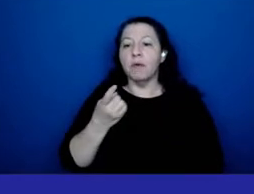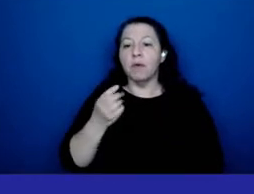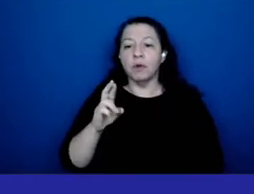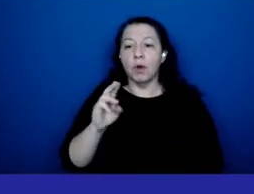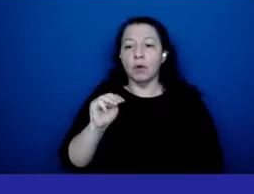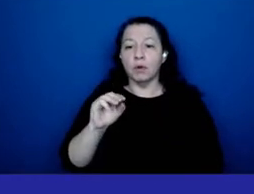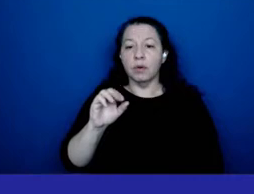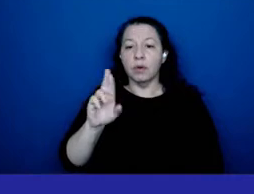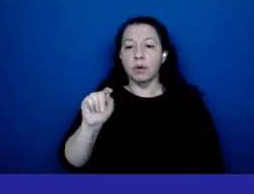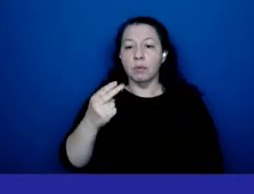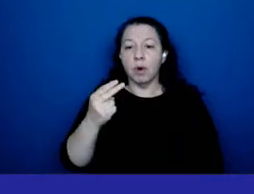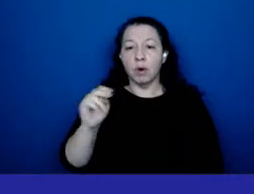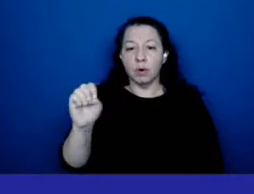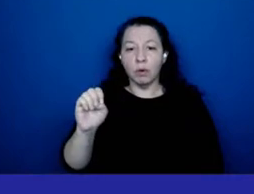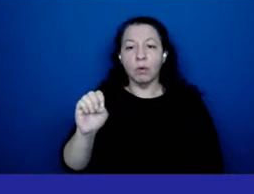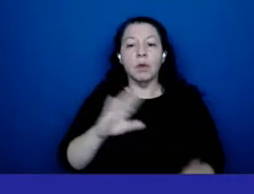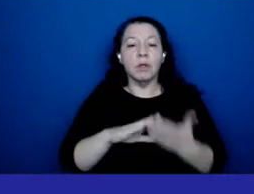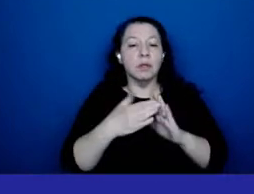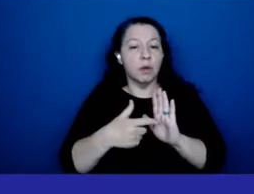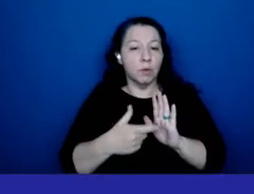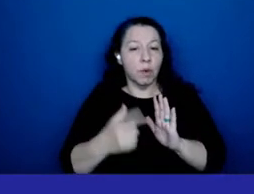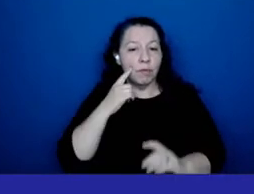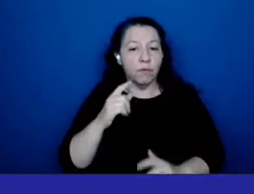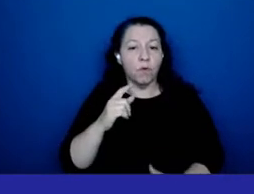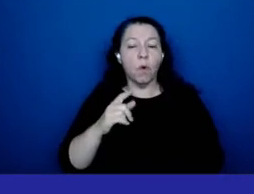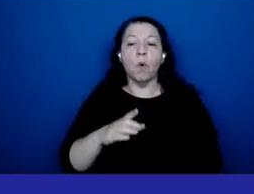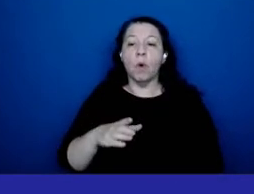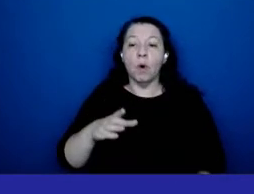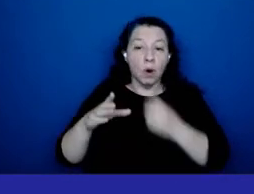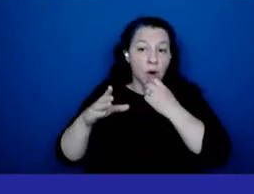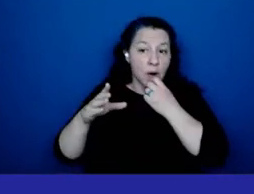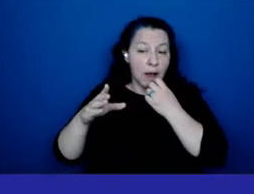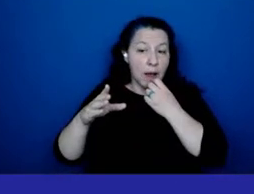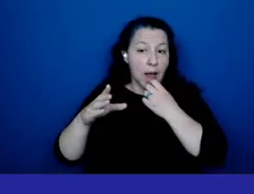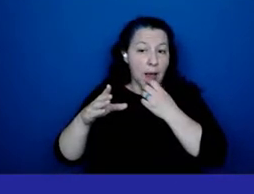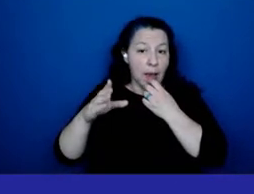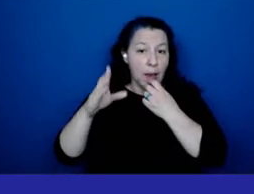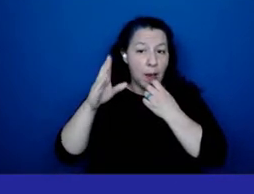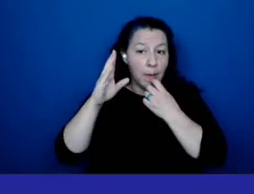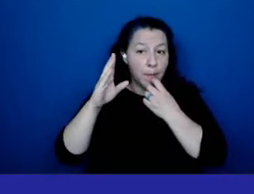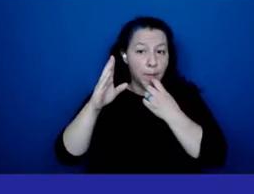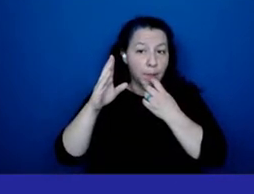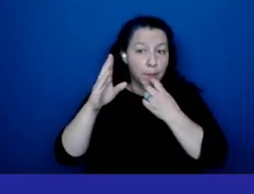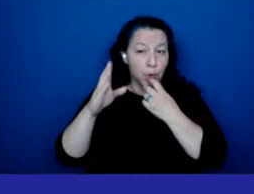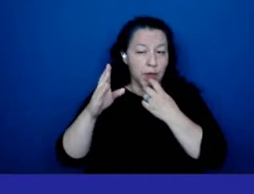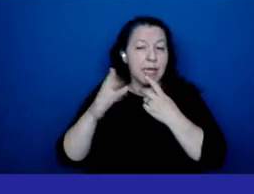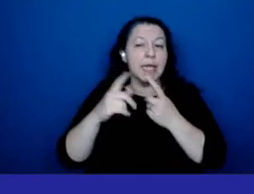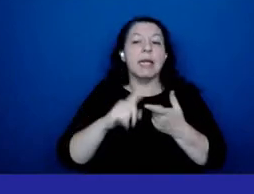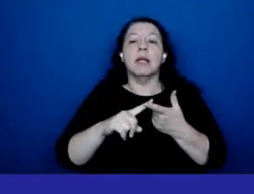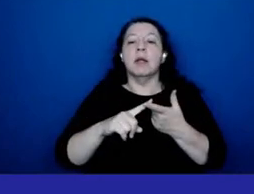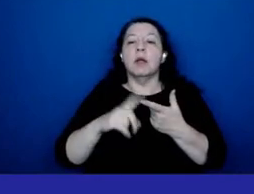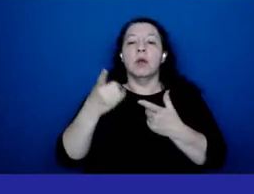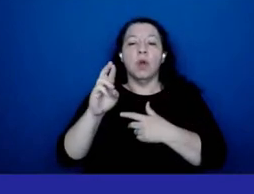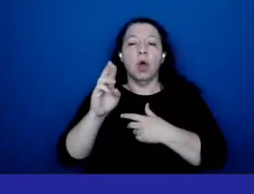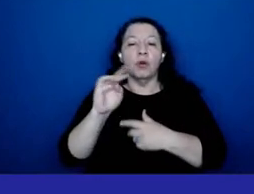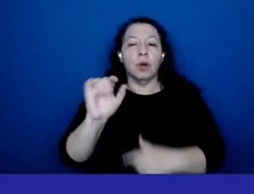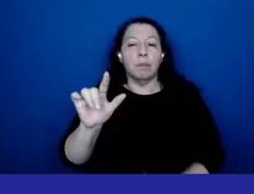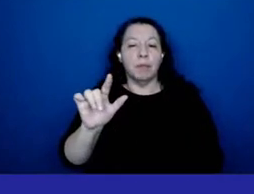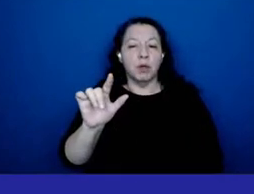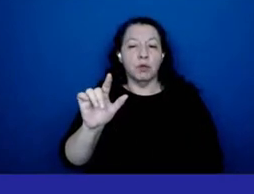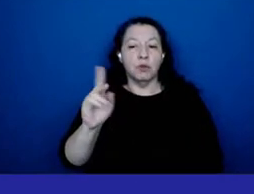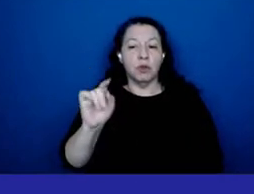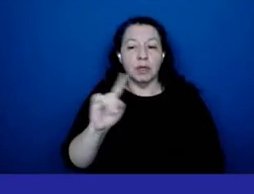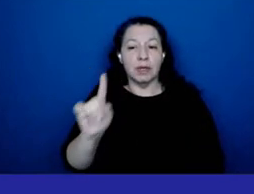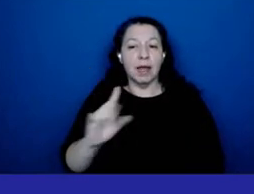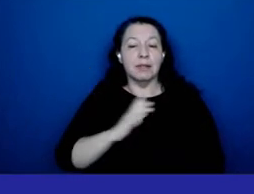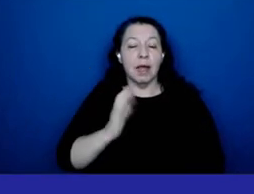representative for brooklyn with us dr mitchell katz our president ceo and jackie rowe adams